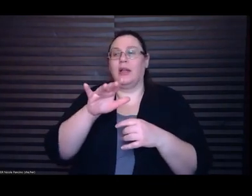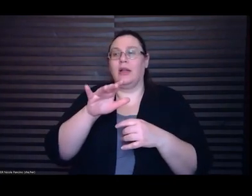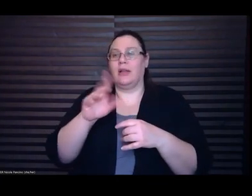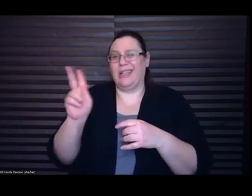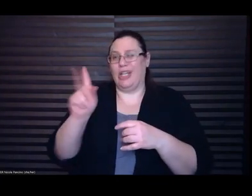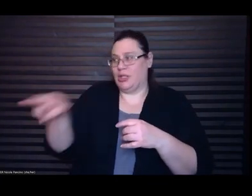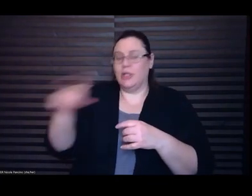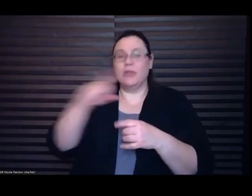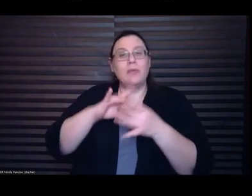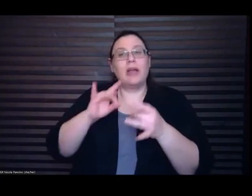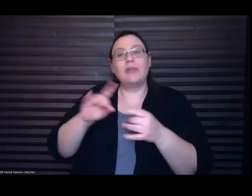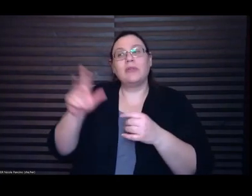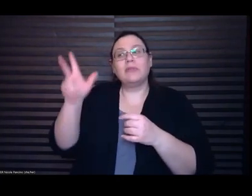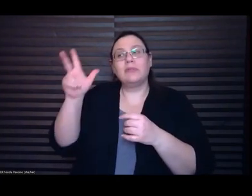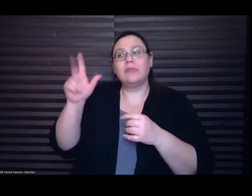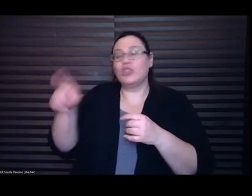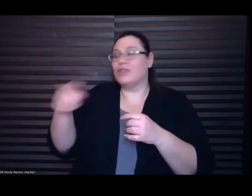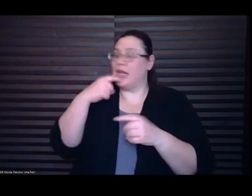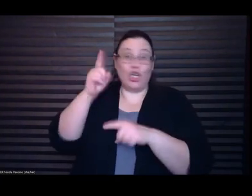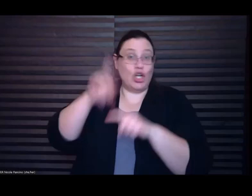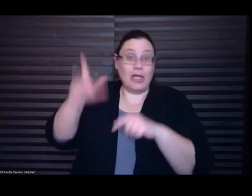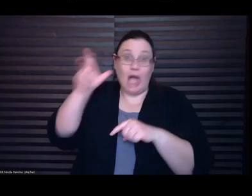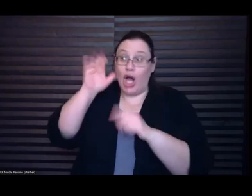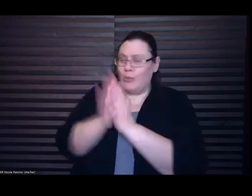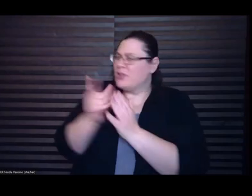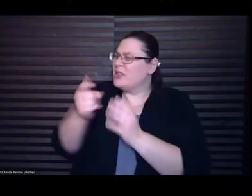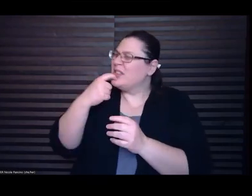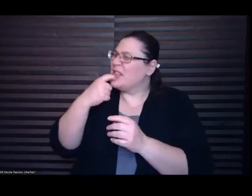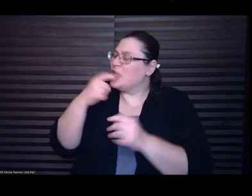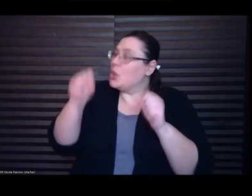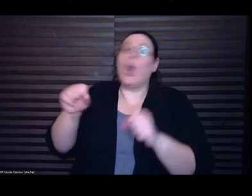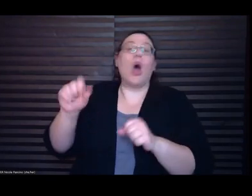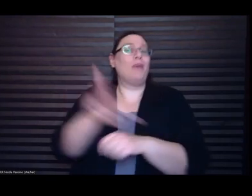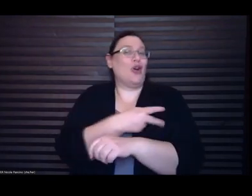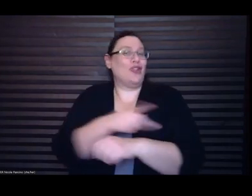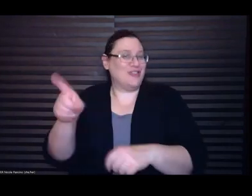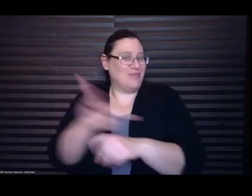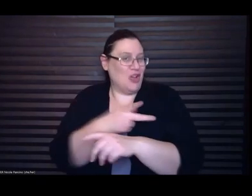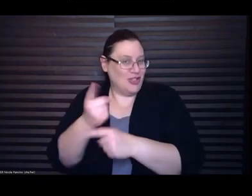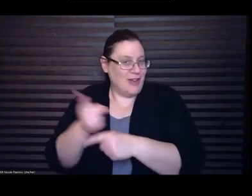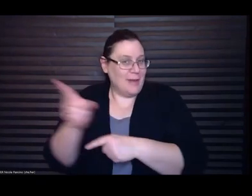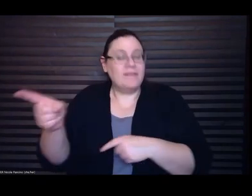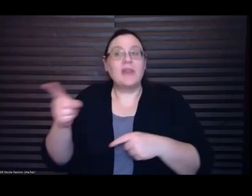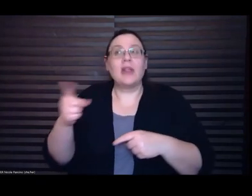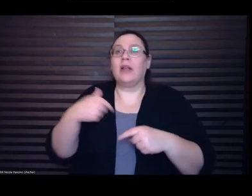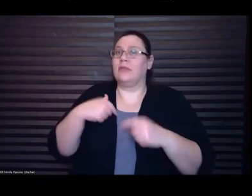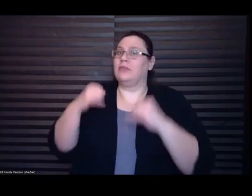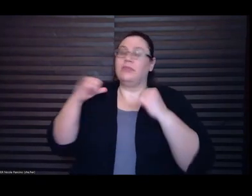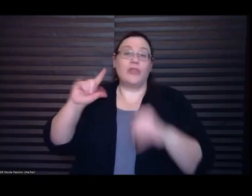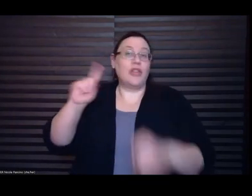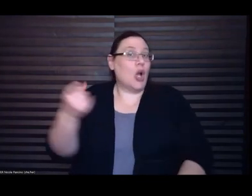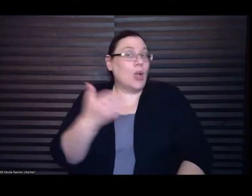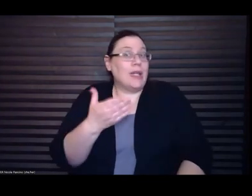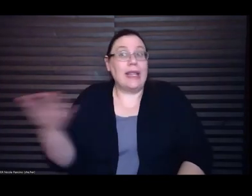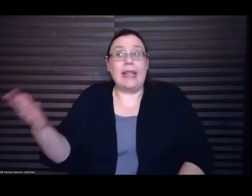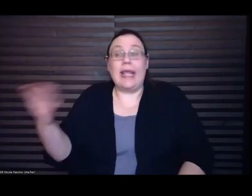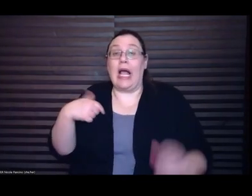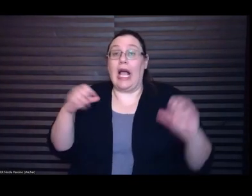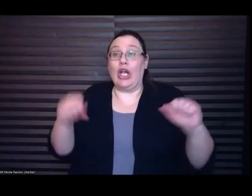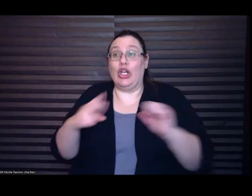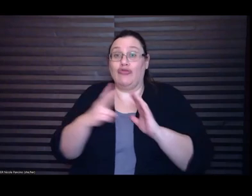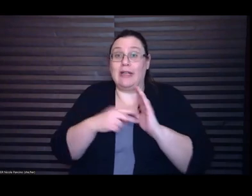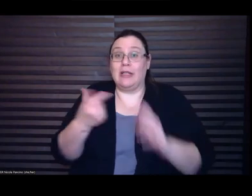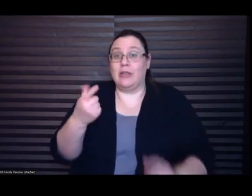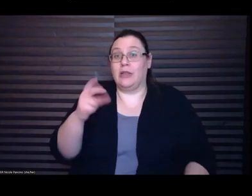you could do oh poetry um because I also the only thing I was really able to read were graphic novels like there was something about like the the that